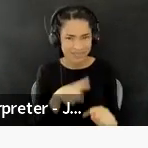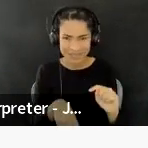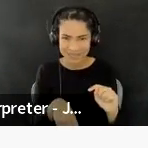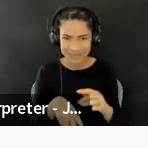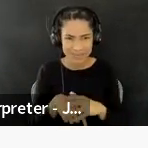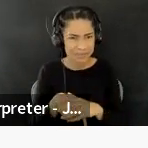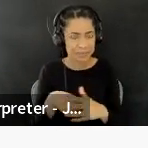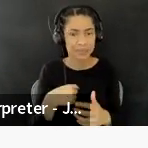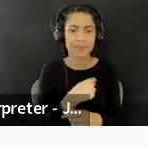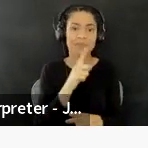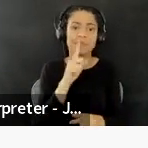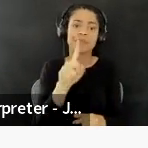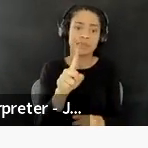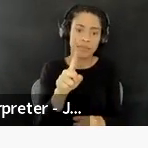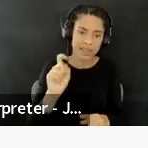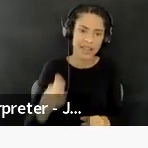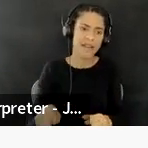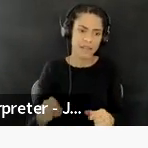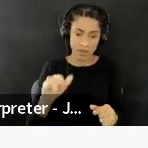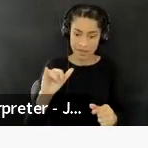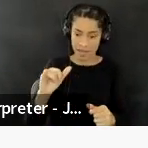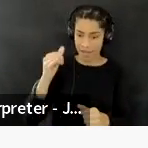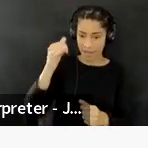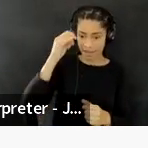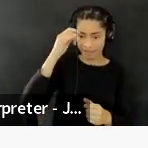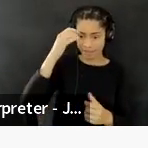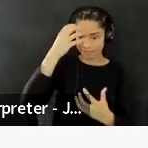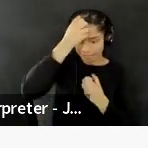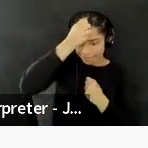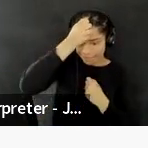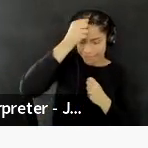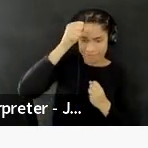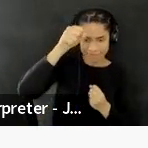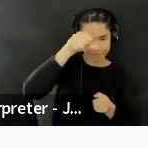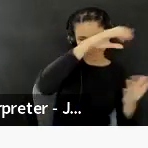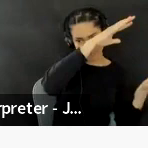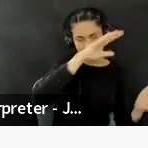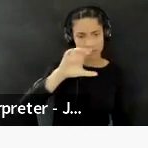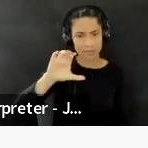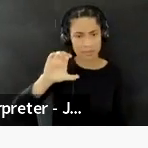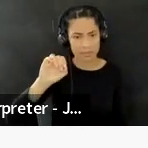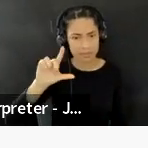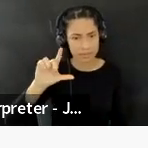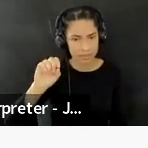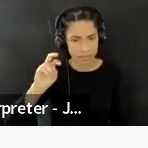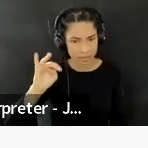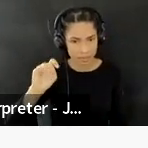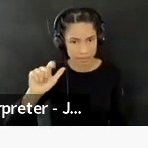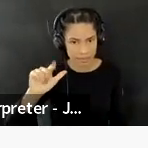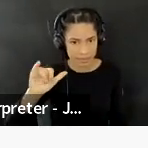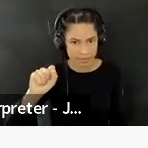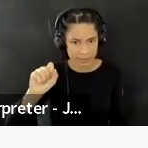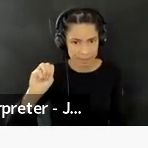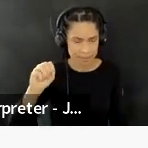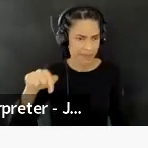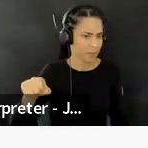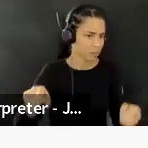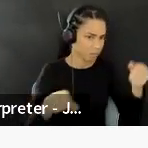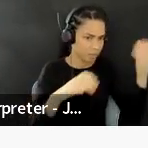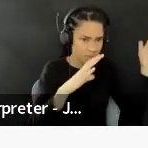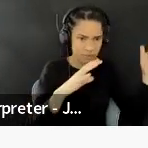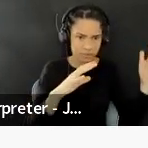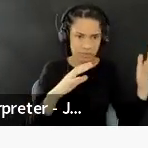really need to abandon the colonial mindset and the colonial project as a whole. Um, and we need to decolonize and we need to